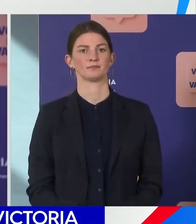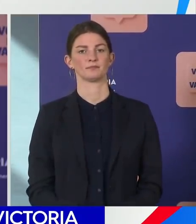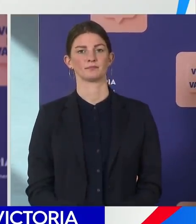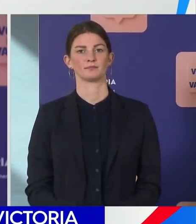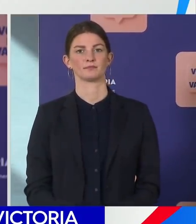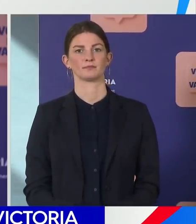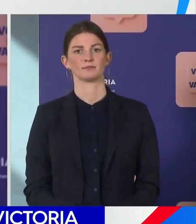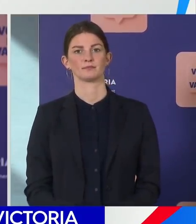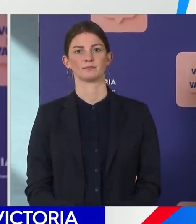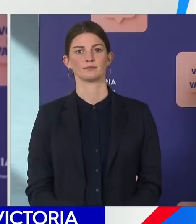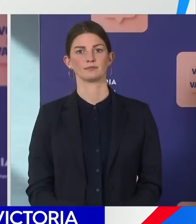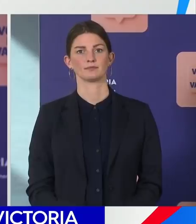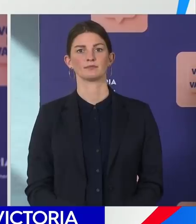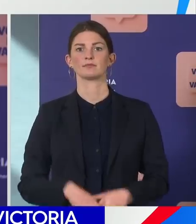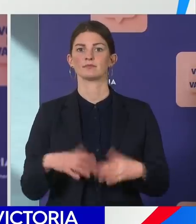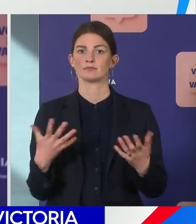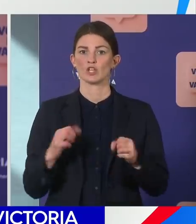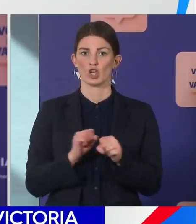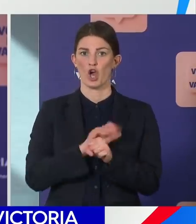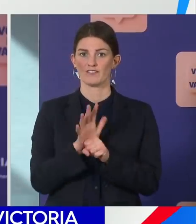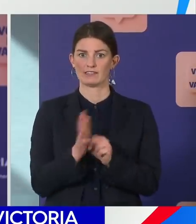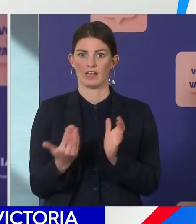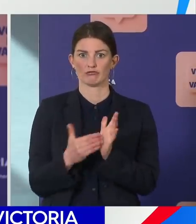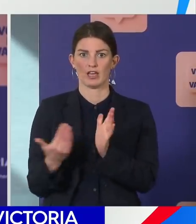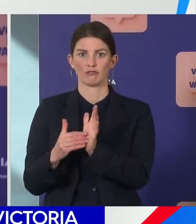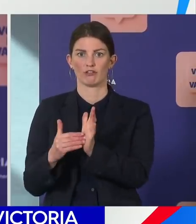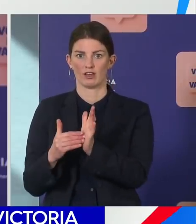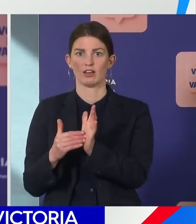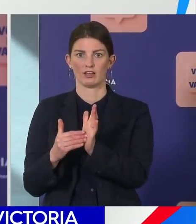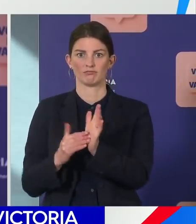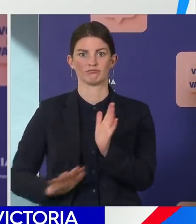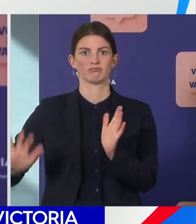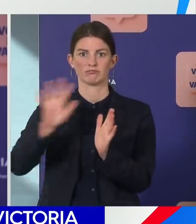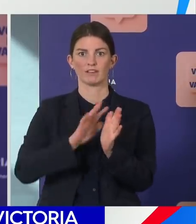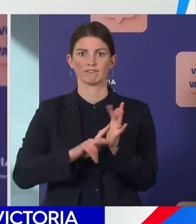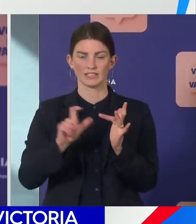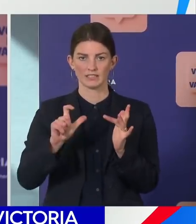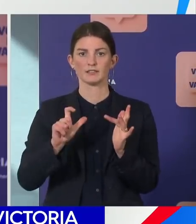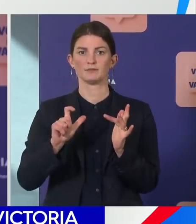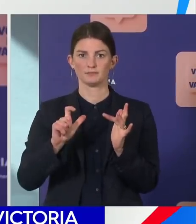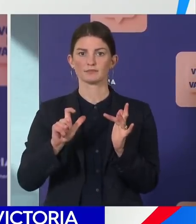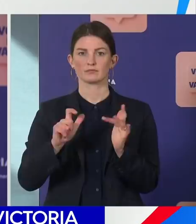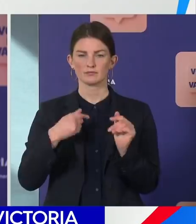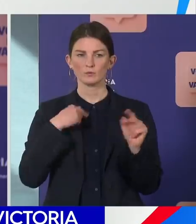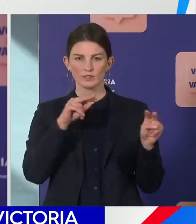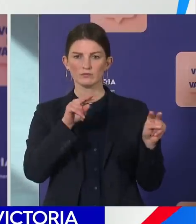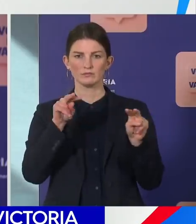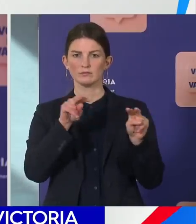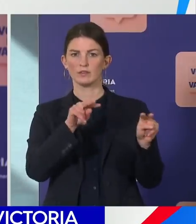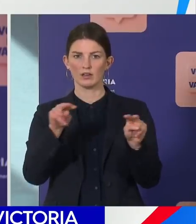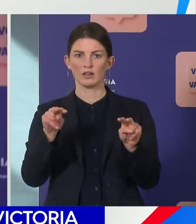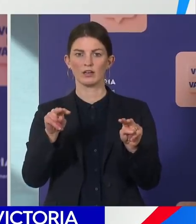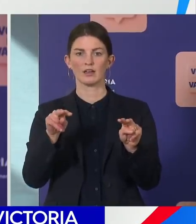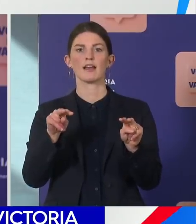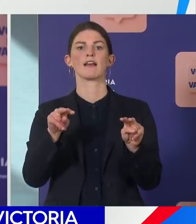actual outbreaks of COVID-19 across the state as well, we continue to see new wastewater